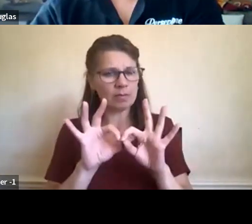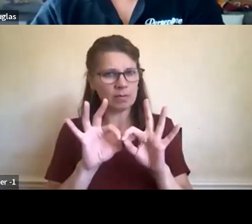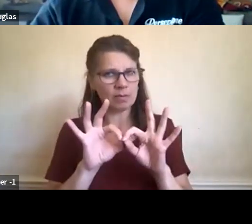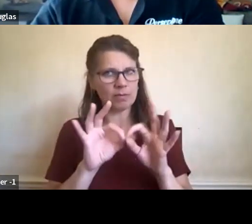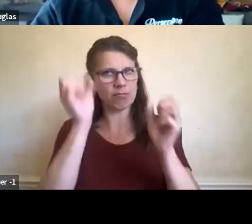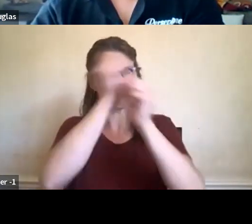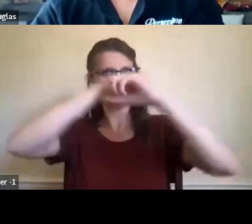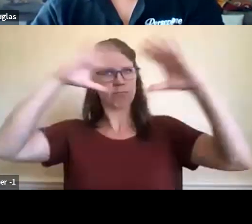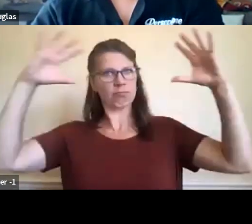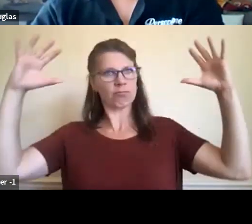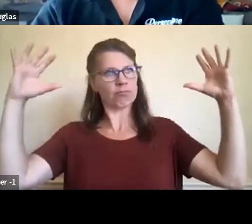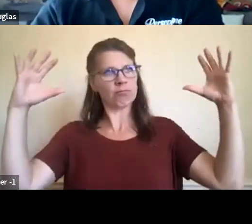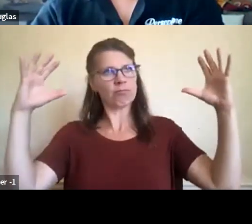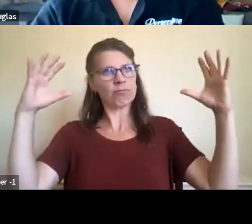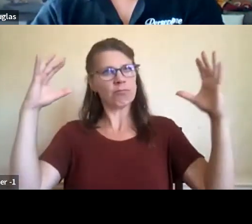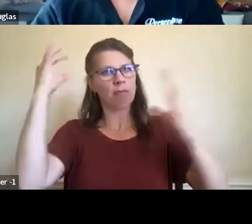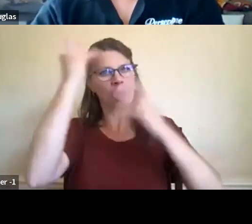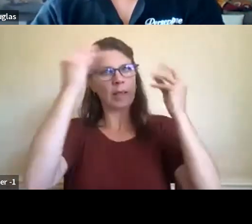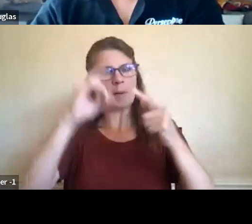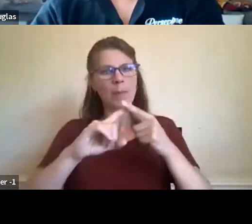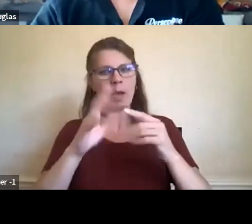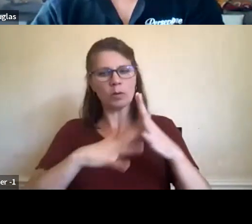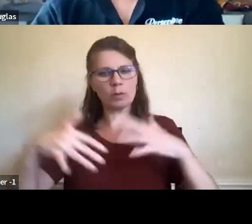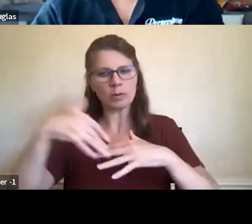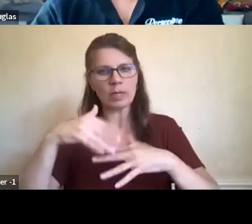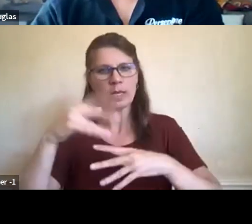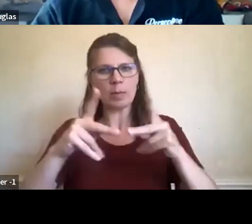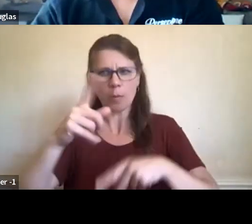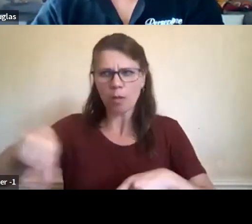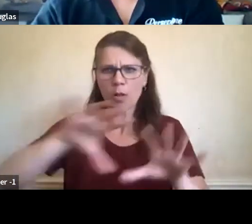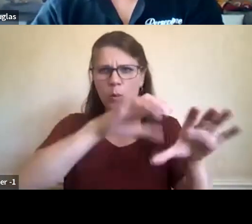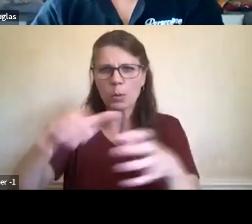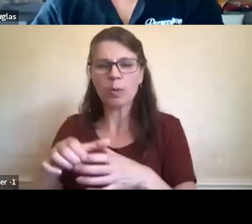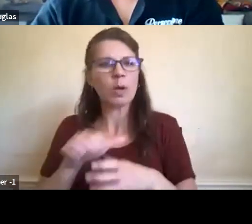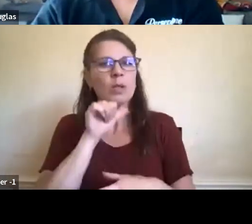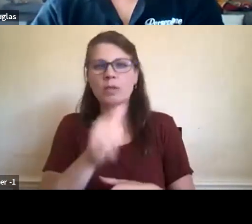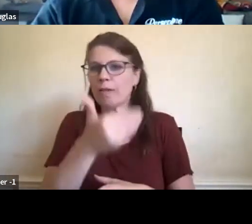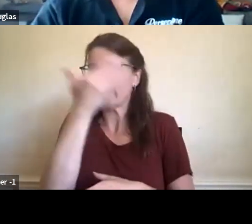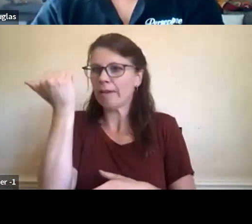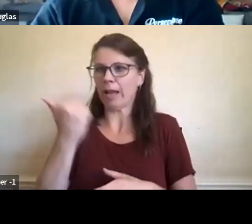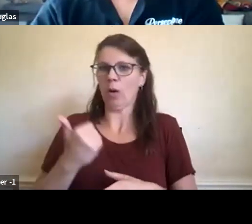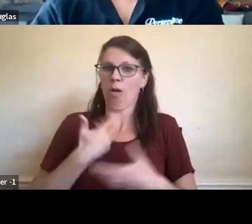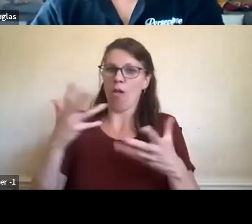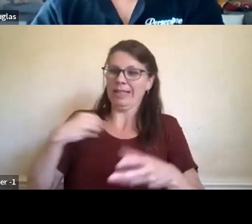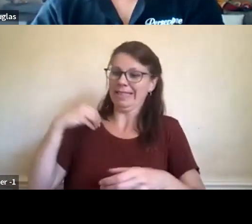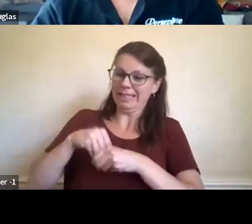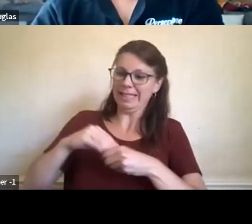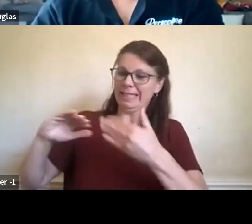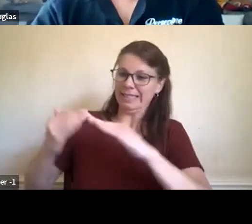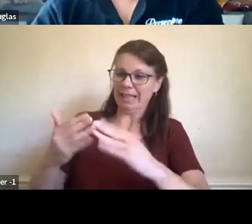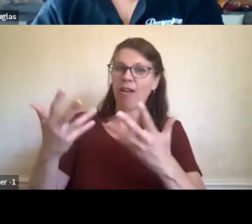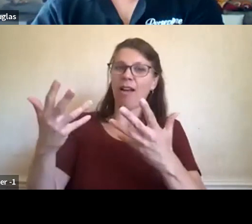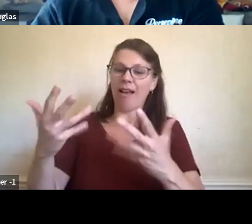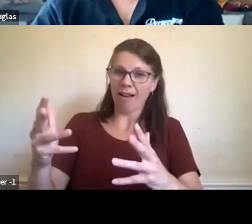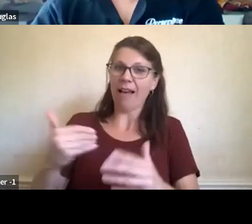peoples to not forget about the populations that are in urban centers. Because, you know,